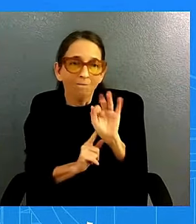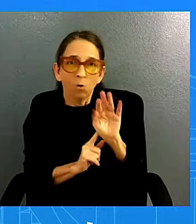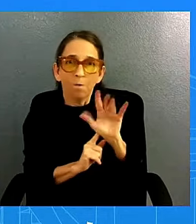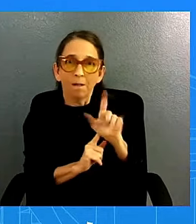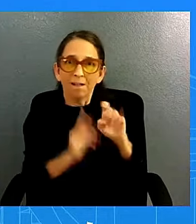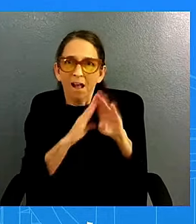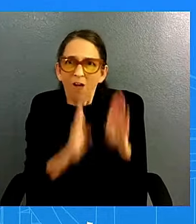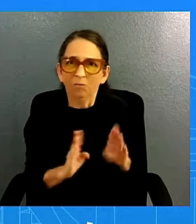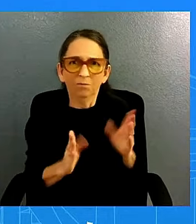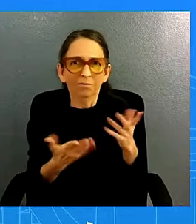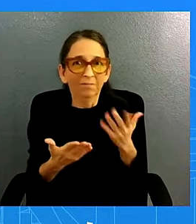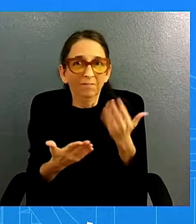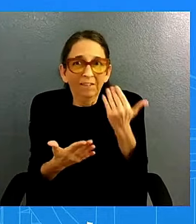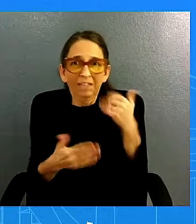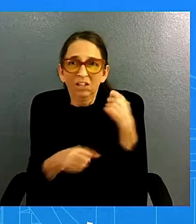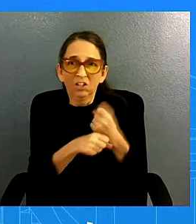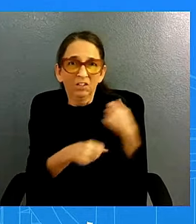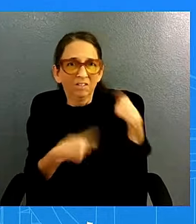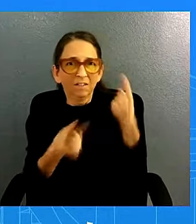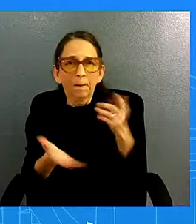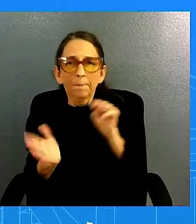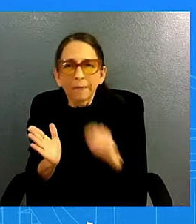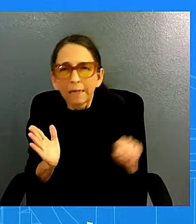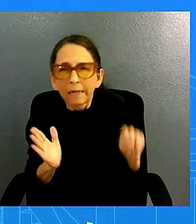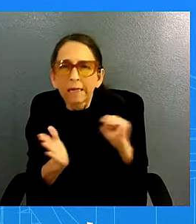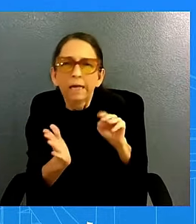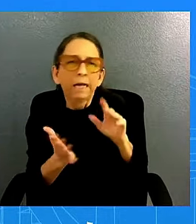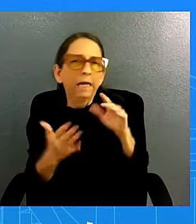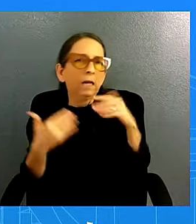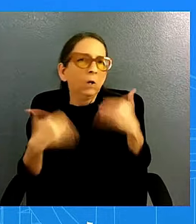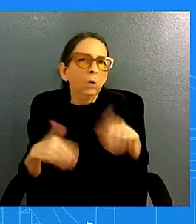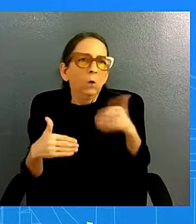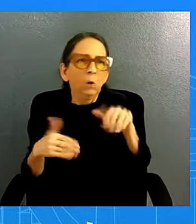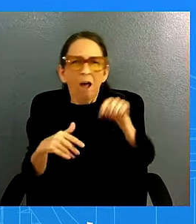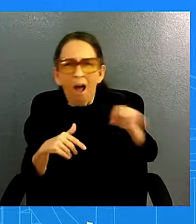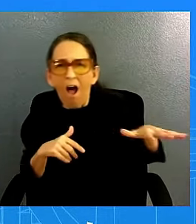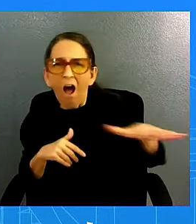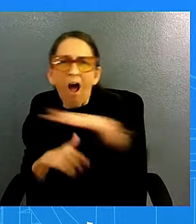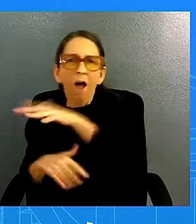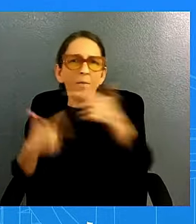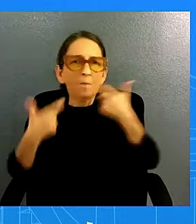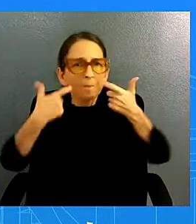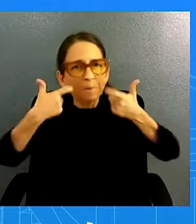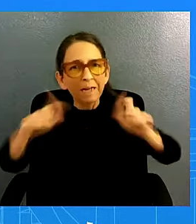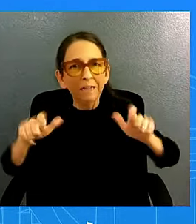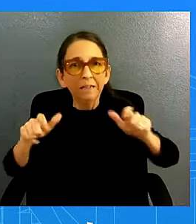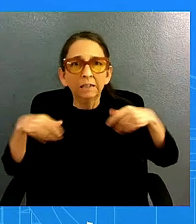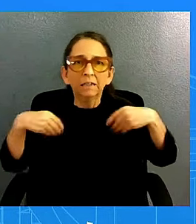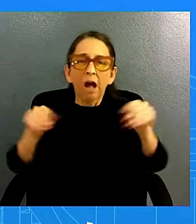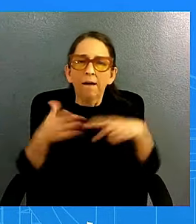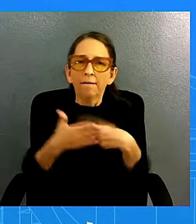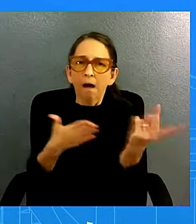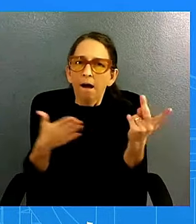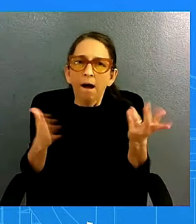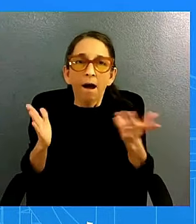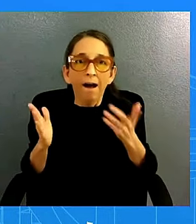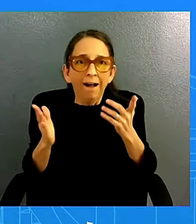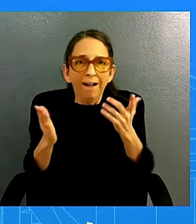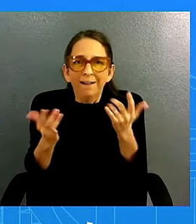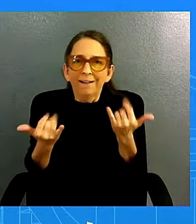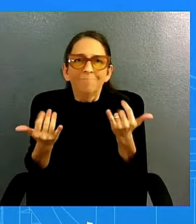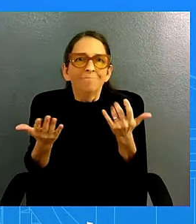um and this is a market failure and when there's a market failure even the most classically oriented economists believe that there is uh